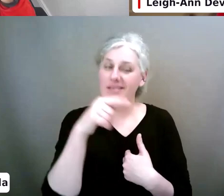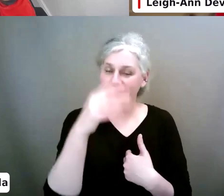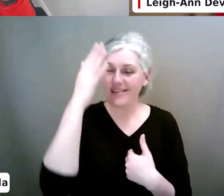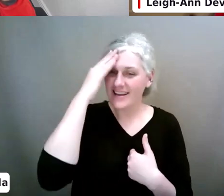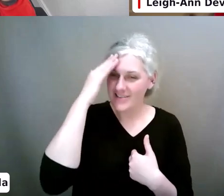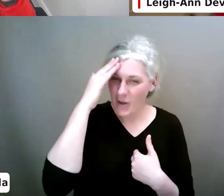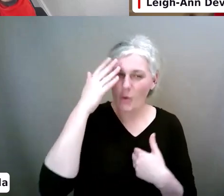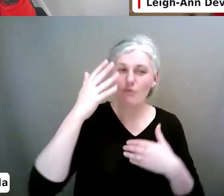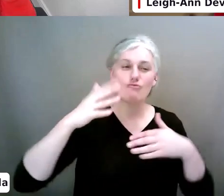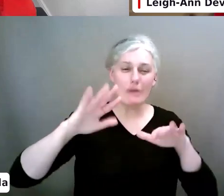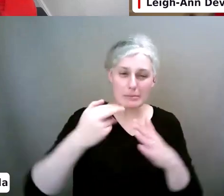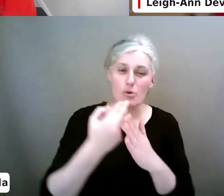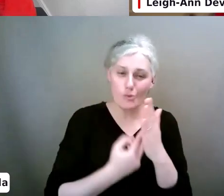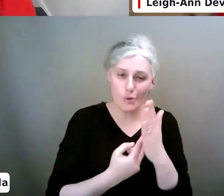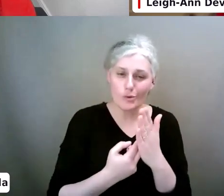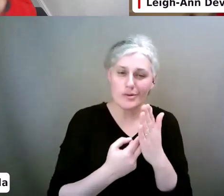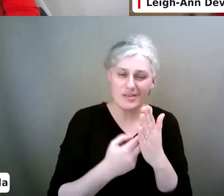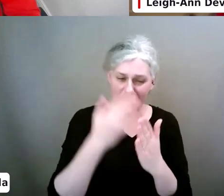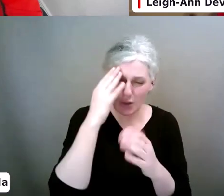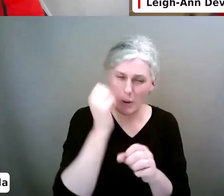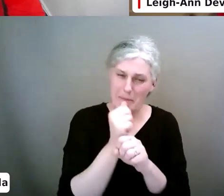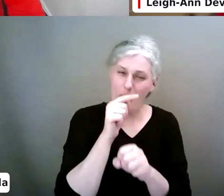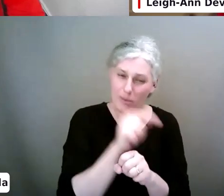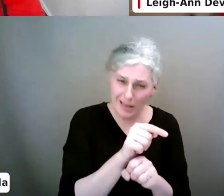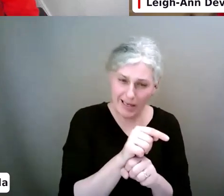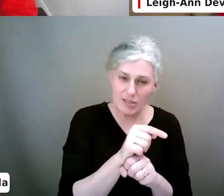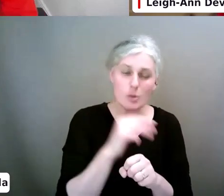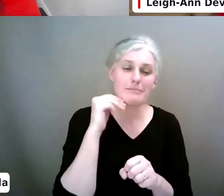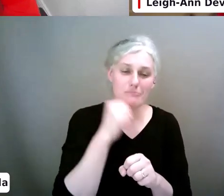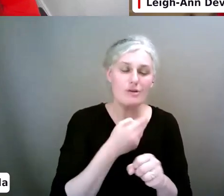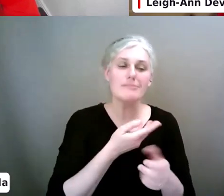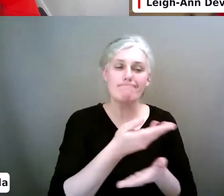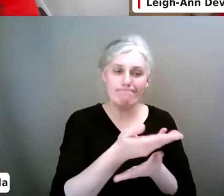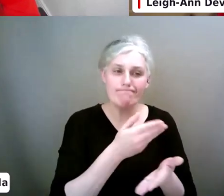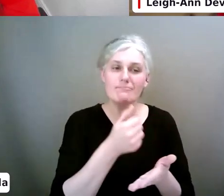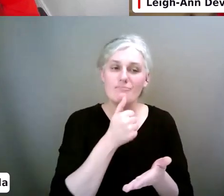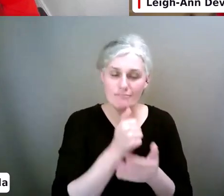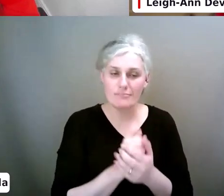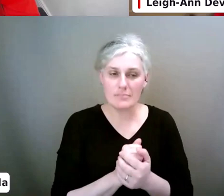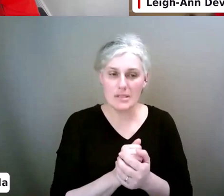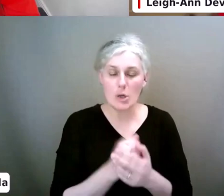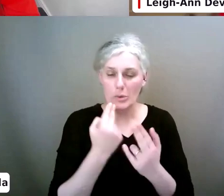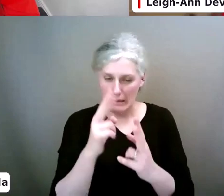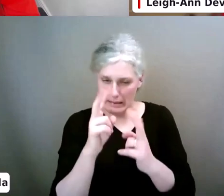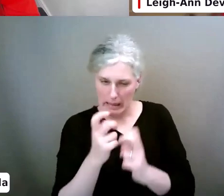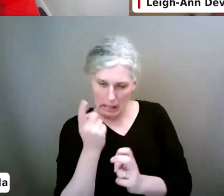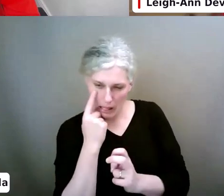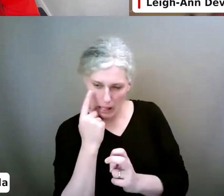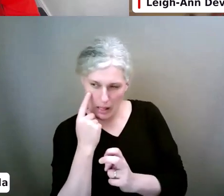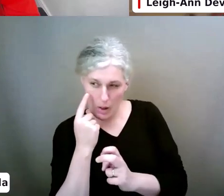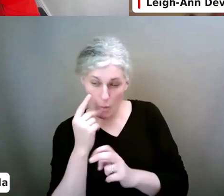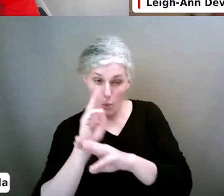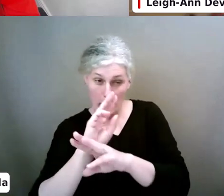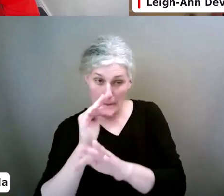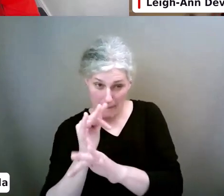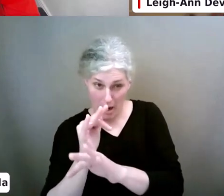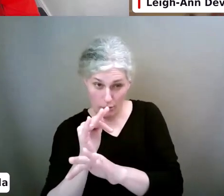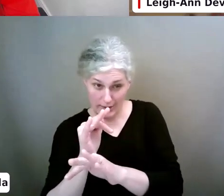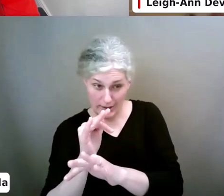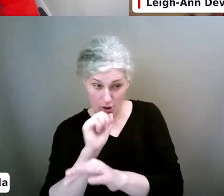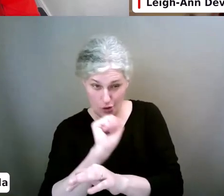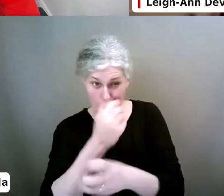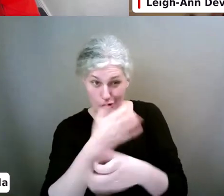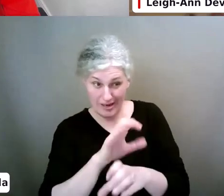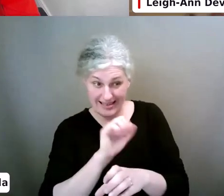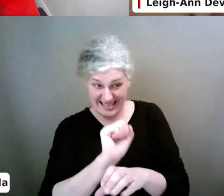know these rules are beneficial to look after them. You know, so I would say you have to be a bit of an investigator there with the parents of your child's friends and